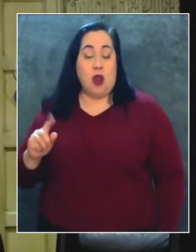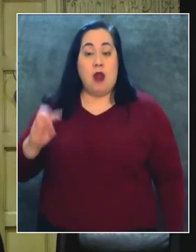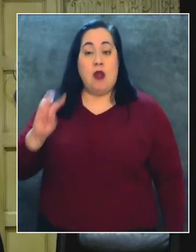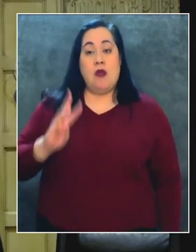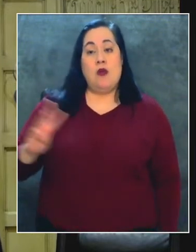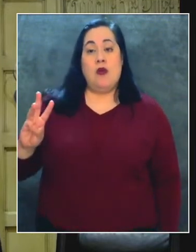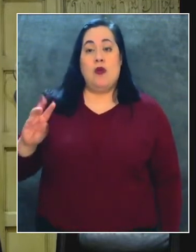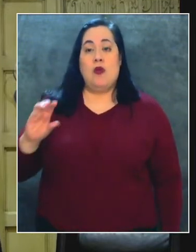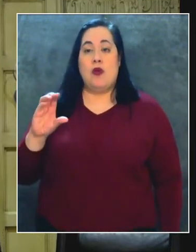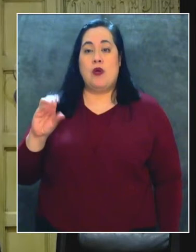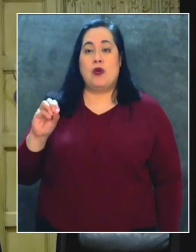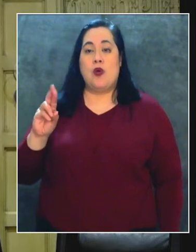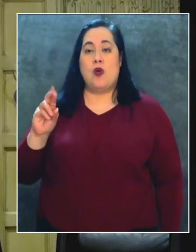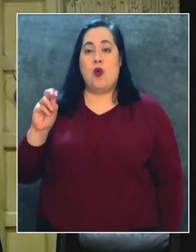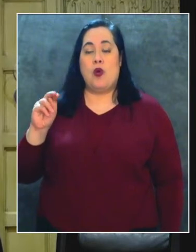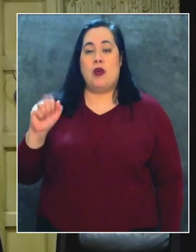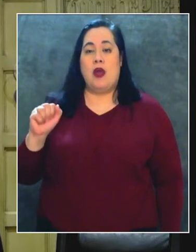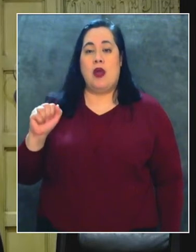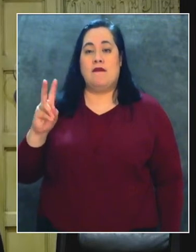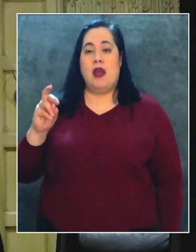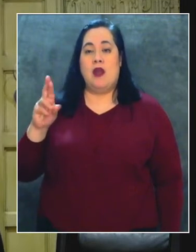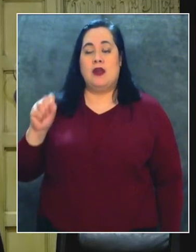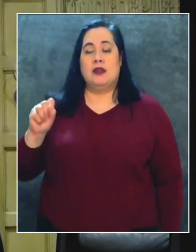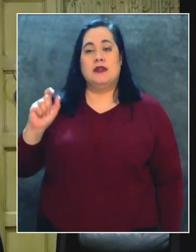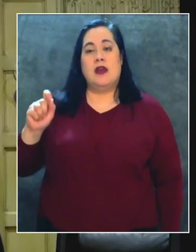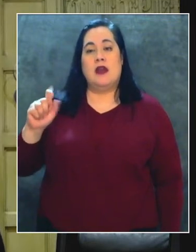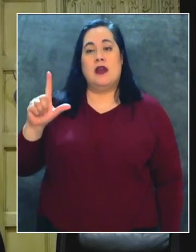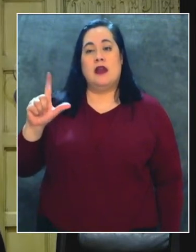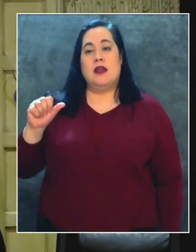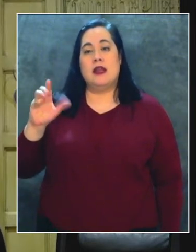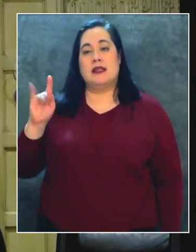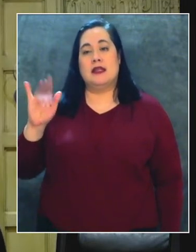página coronavirus.lcity.org.